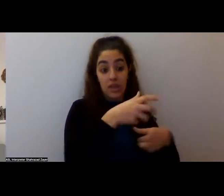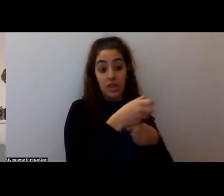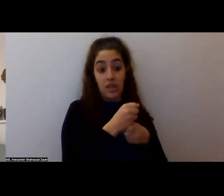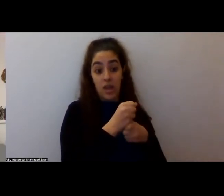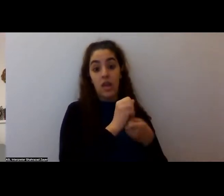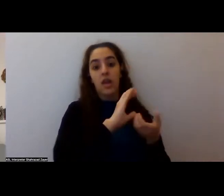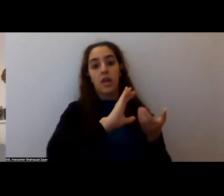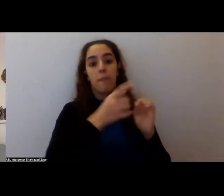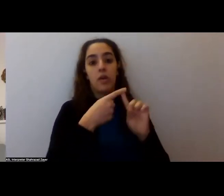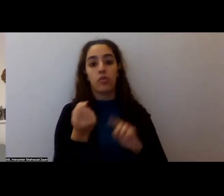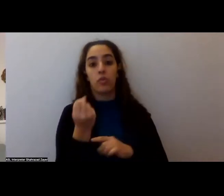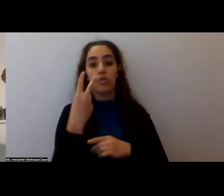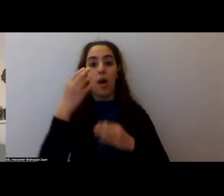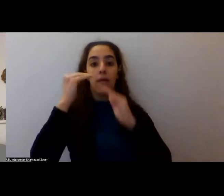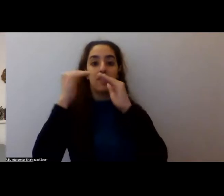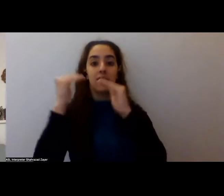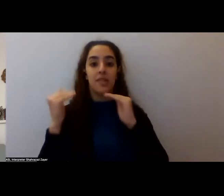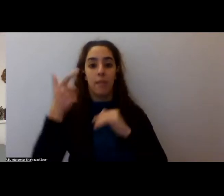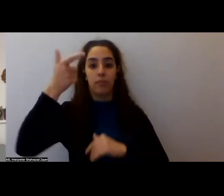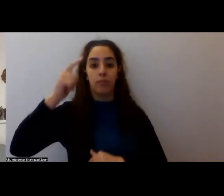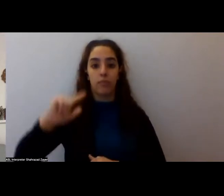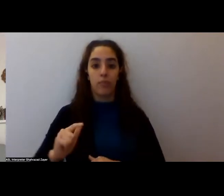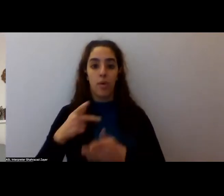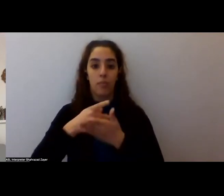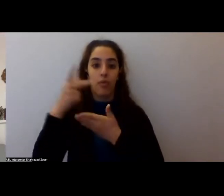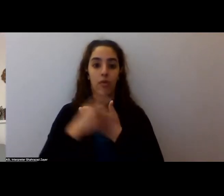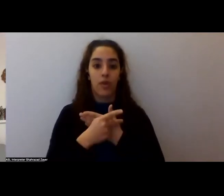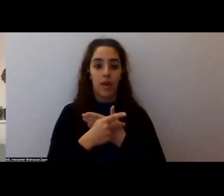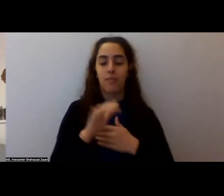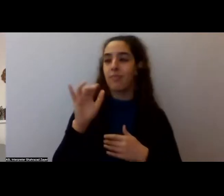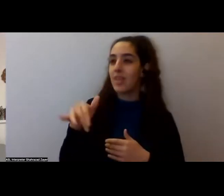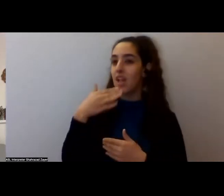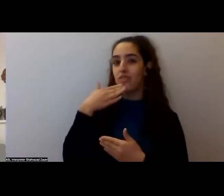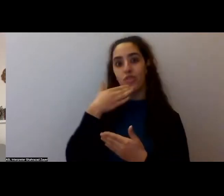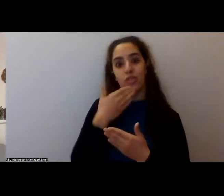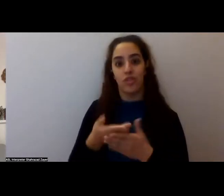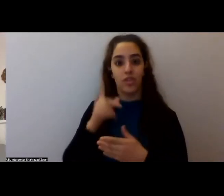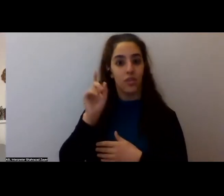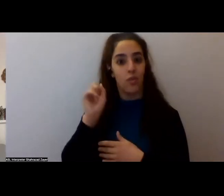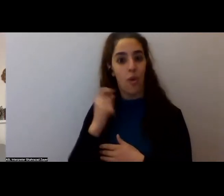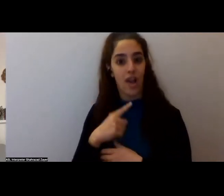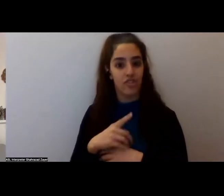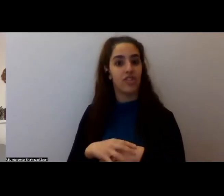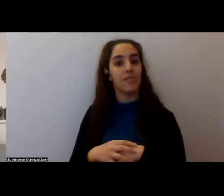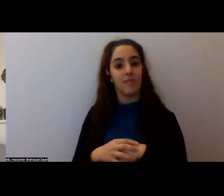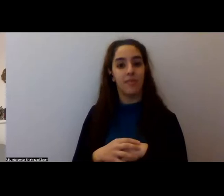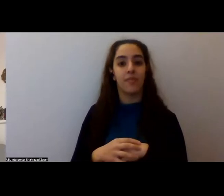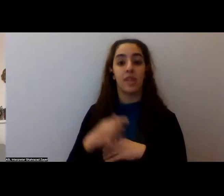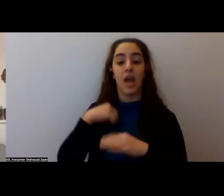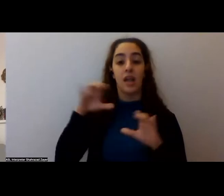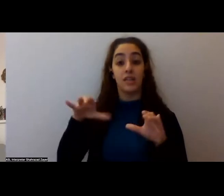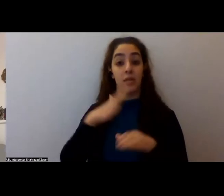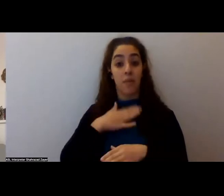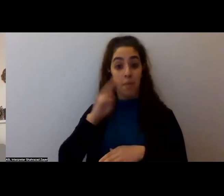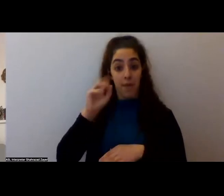program? Great question. Really great question. And I did, um, my master's degree